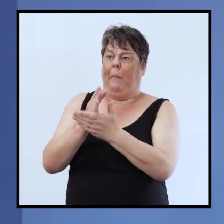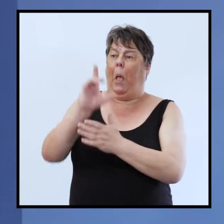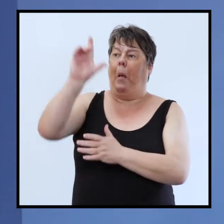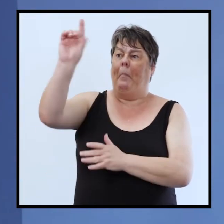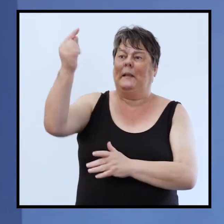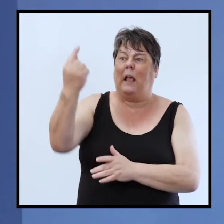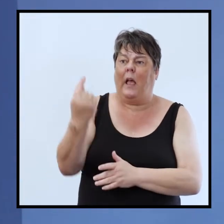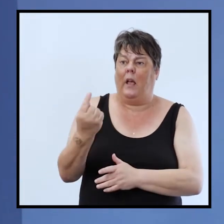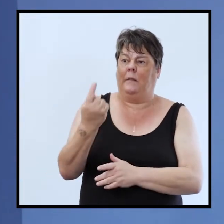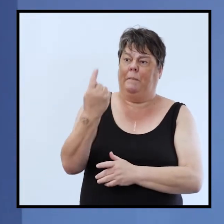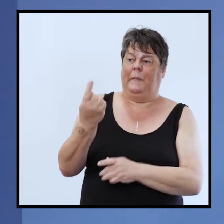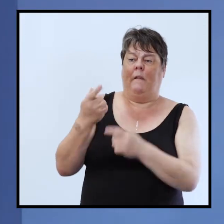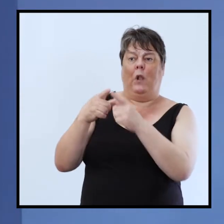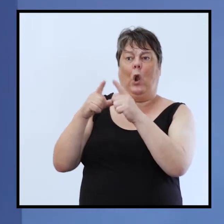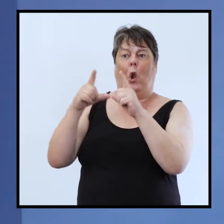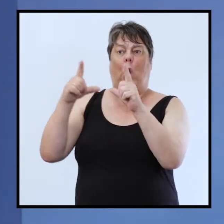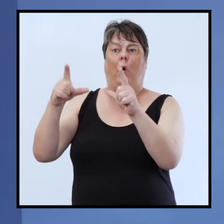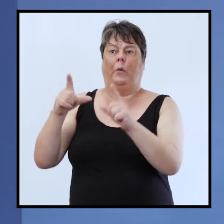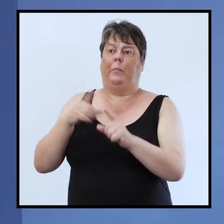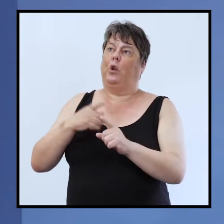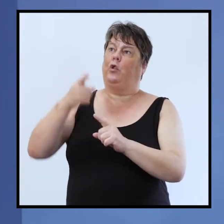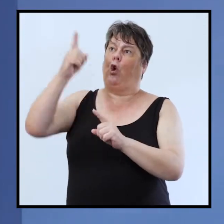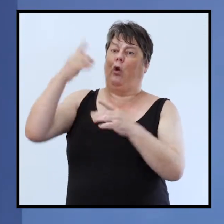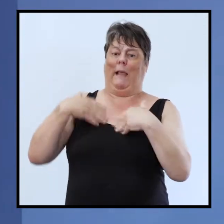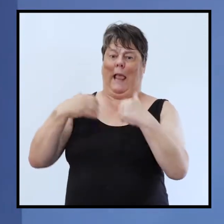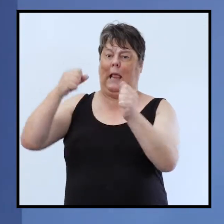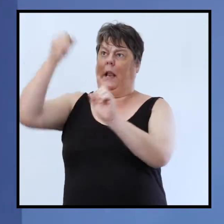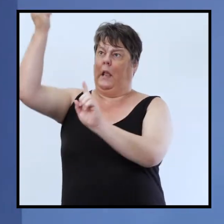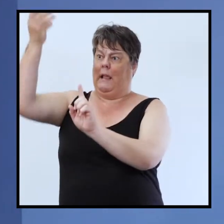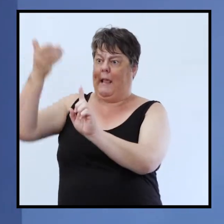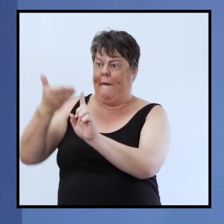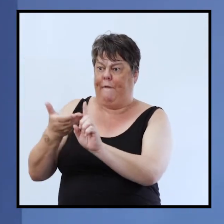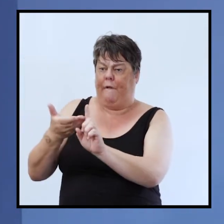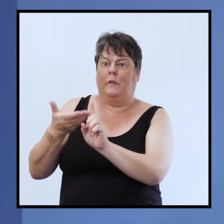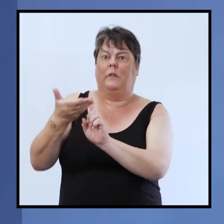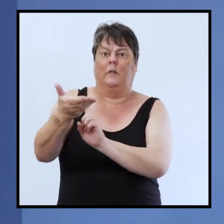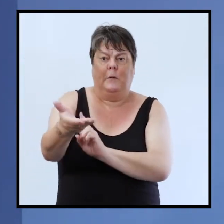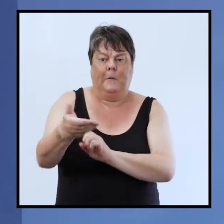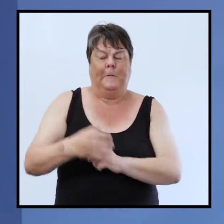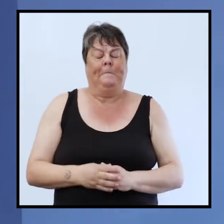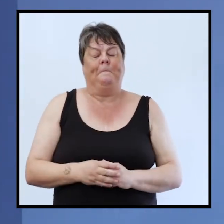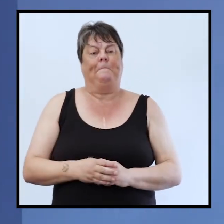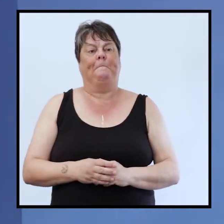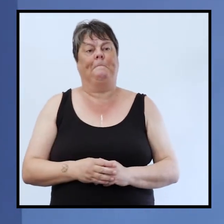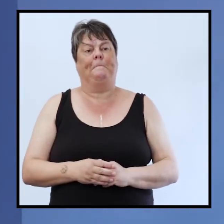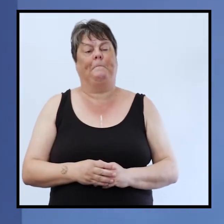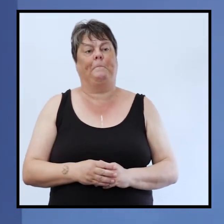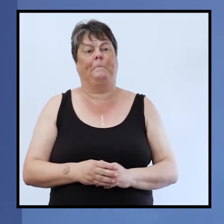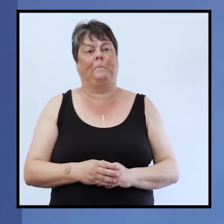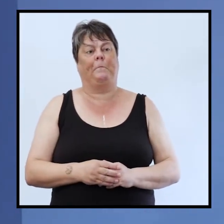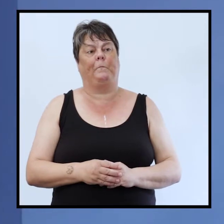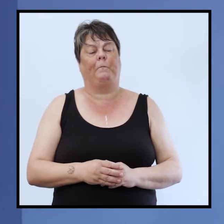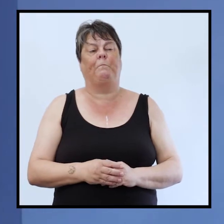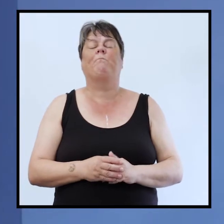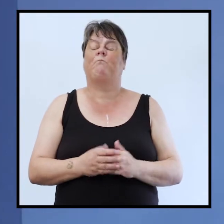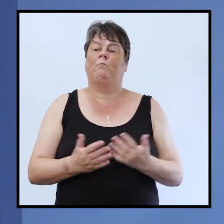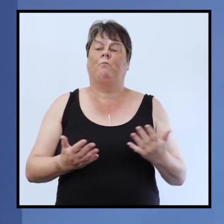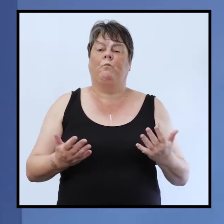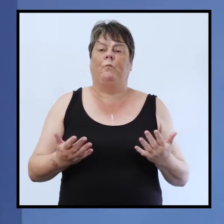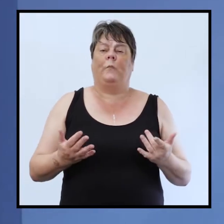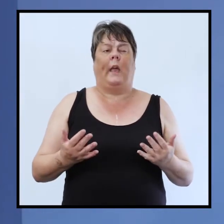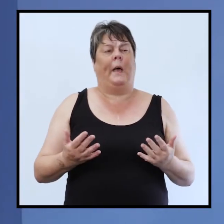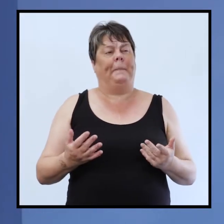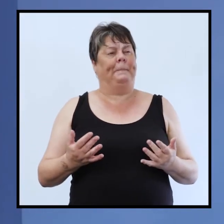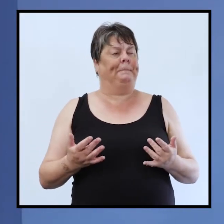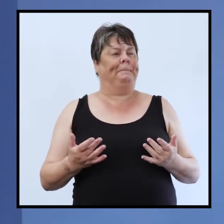because he is he is healing and there's lots of stuff there about the sabbath you know uh you know being